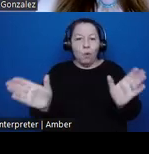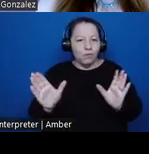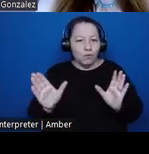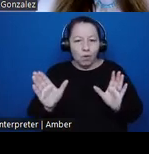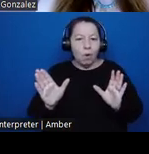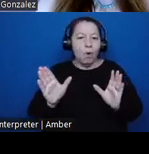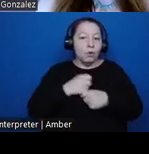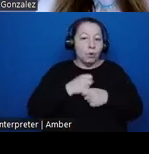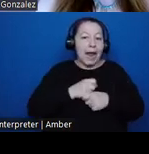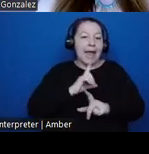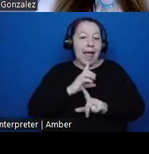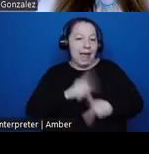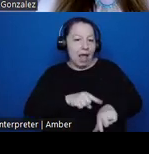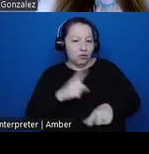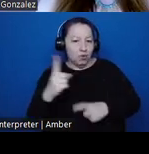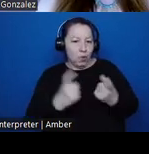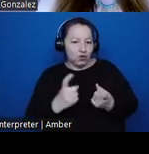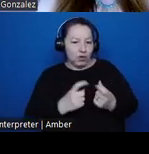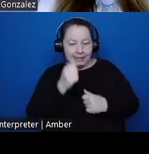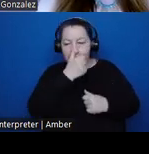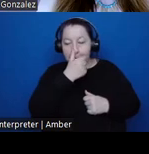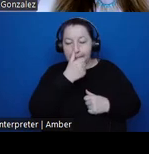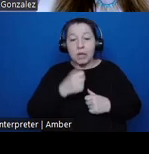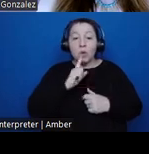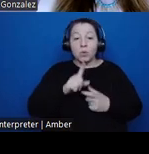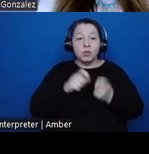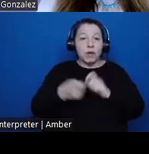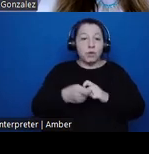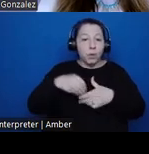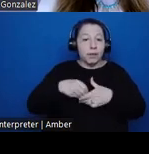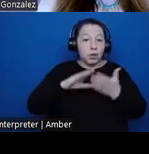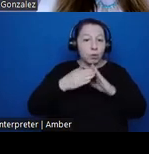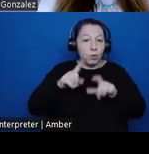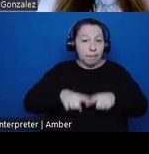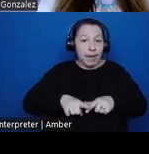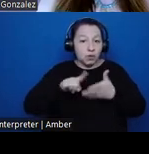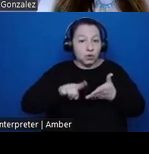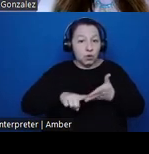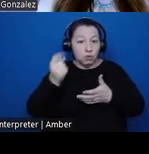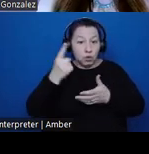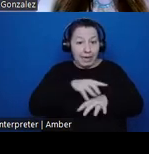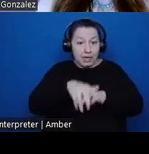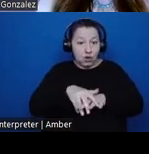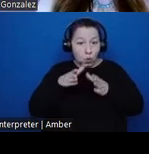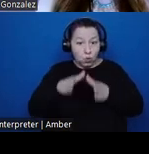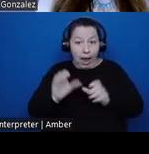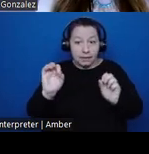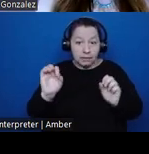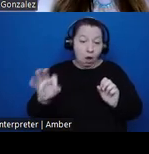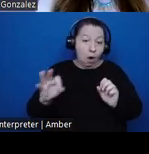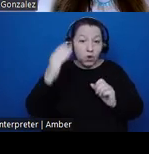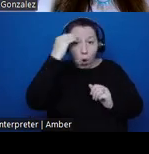What's transformative and community based research is that indigenous ways of knowing and bodies of experience